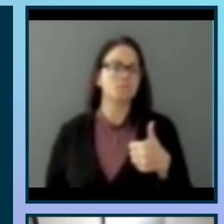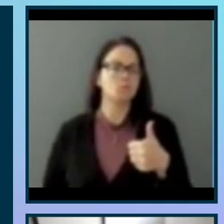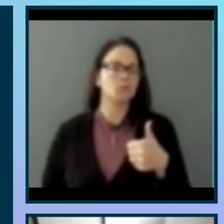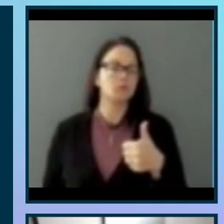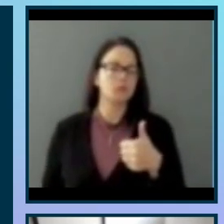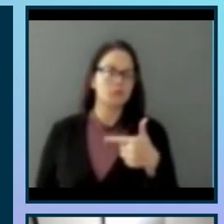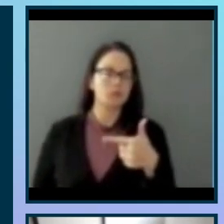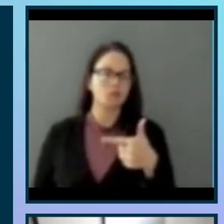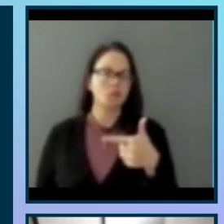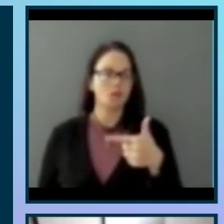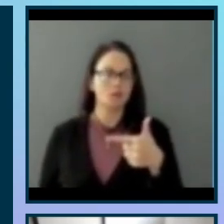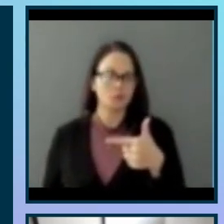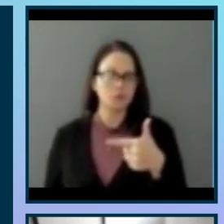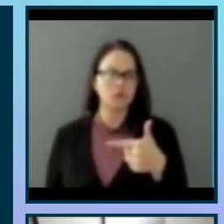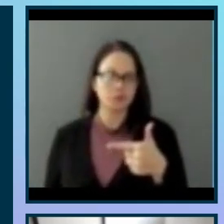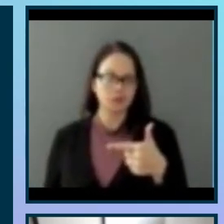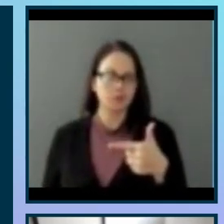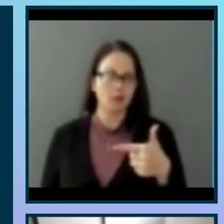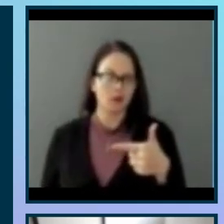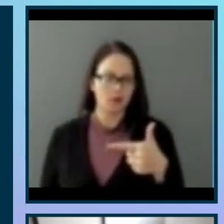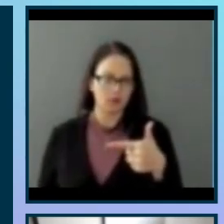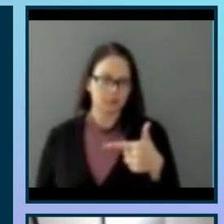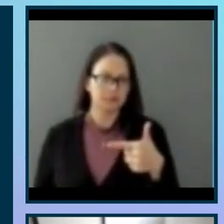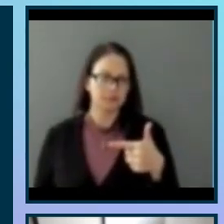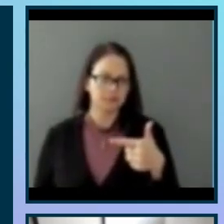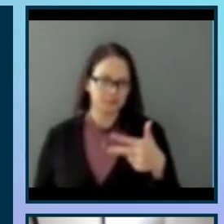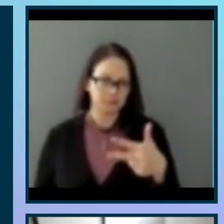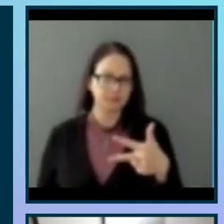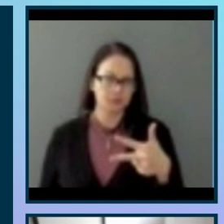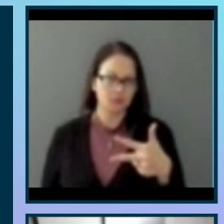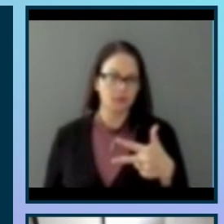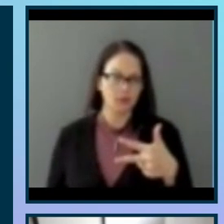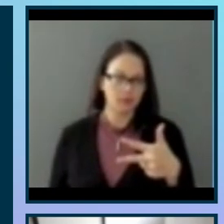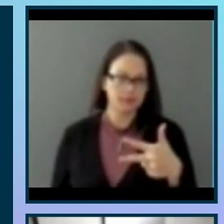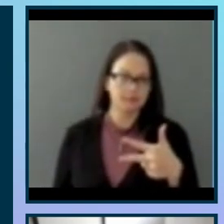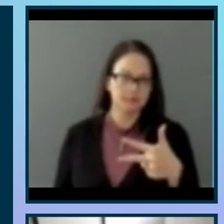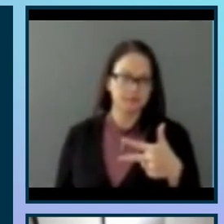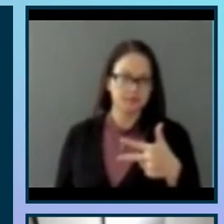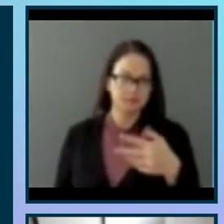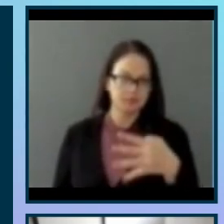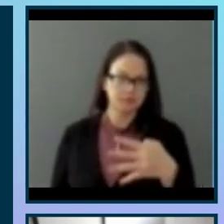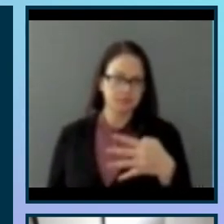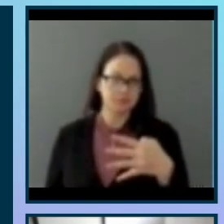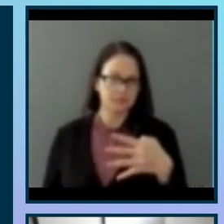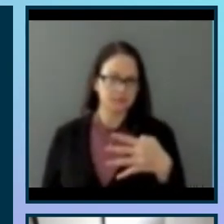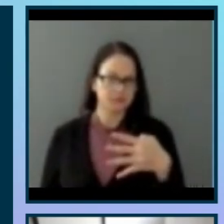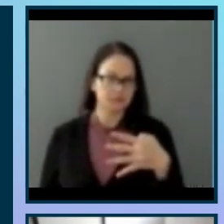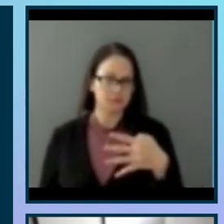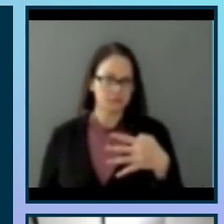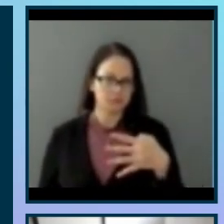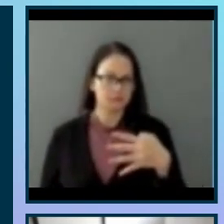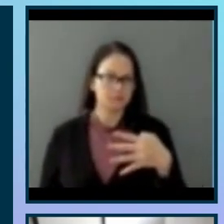the amount of time each user spends on the site, an increase in users, the number of users who finish the